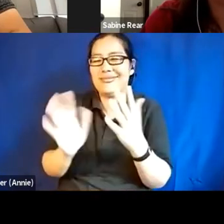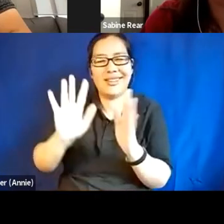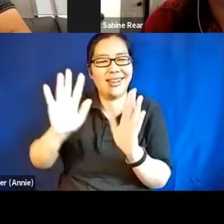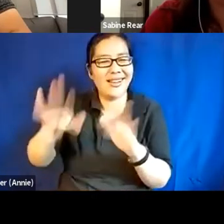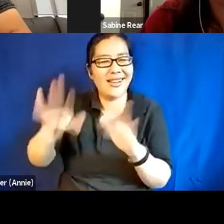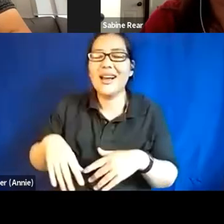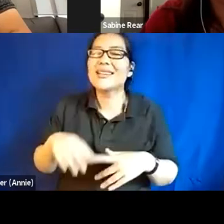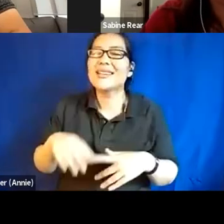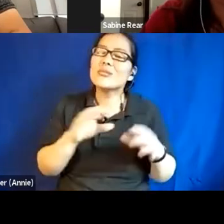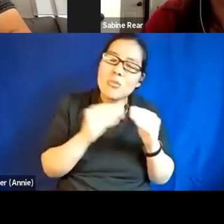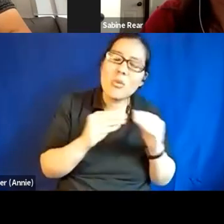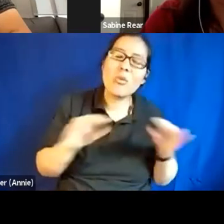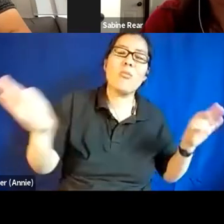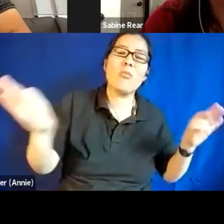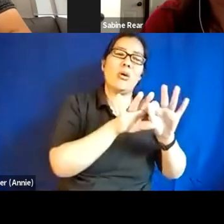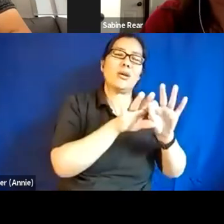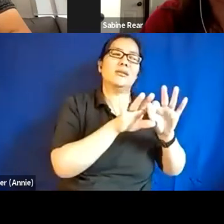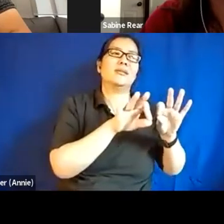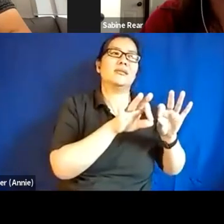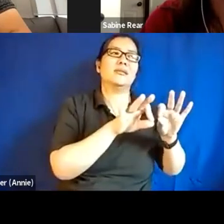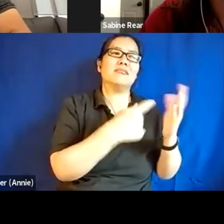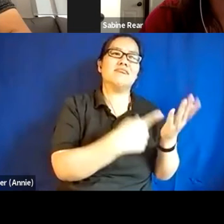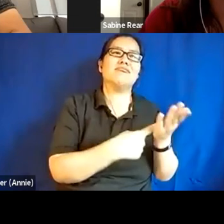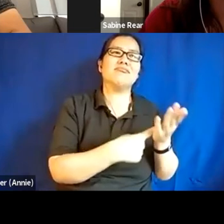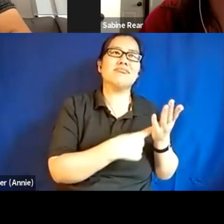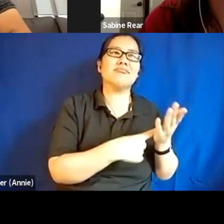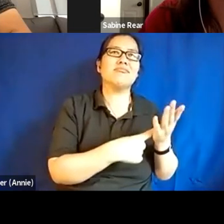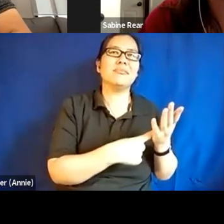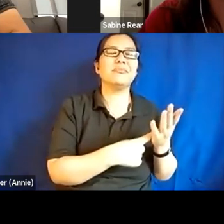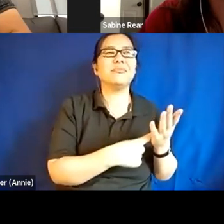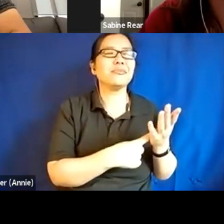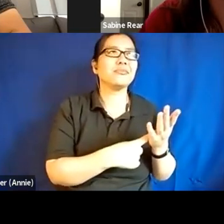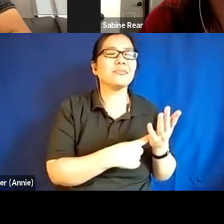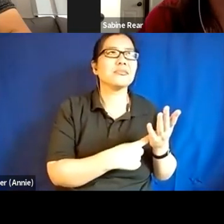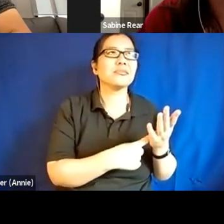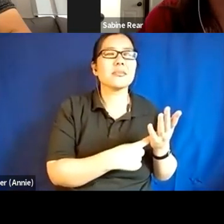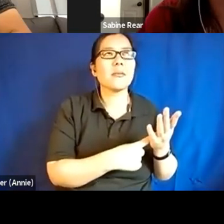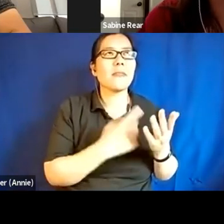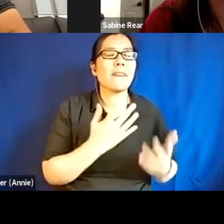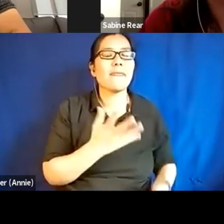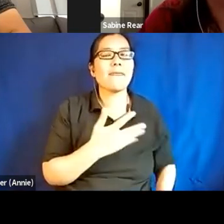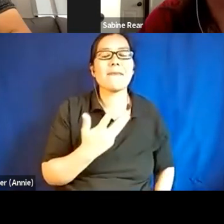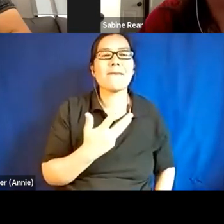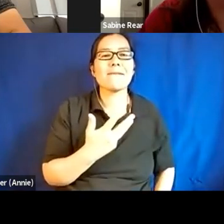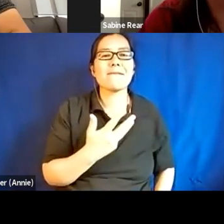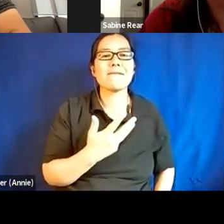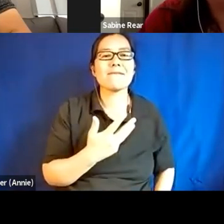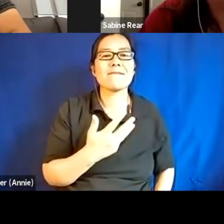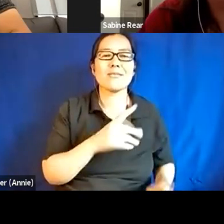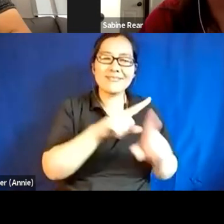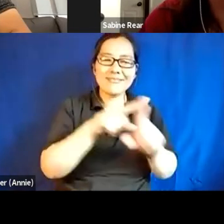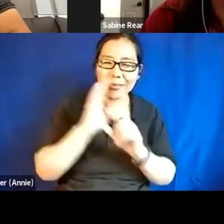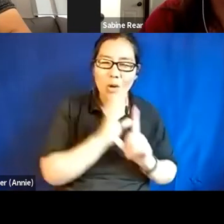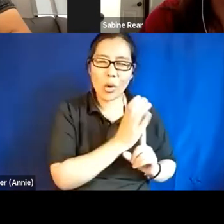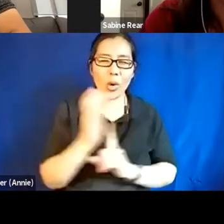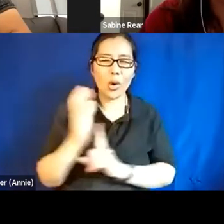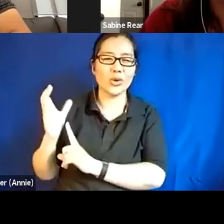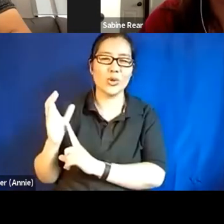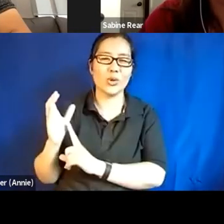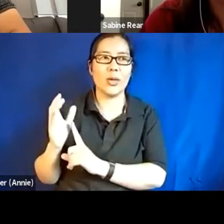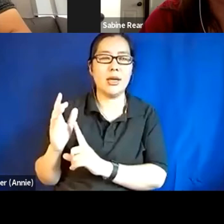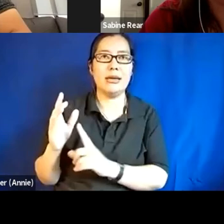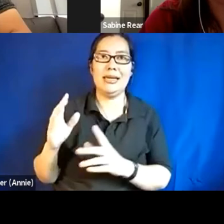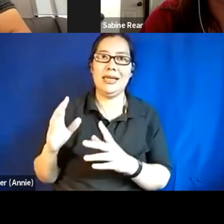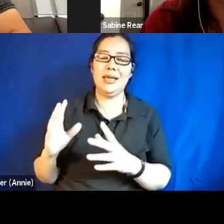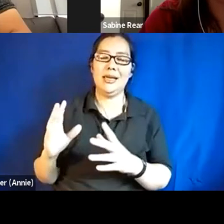it's important to talk about how not all like we culturally like to speak in absolutes,